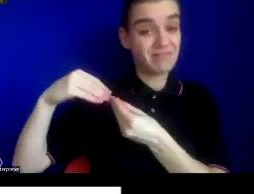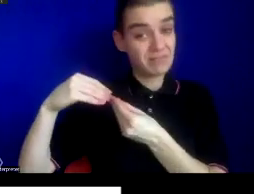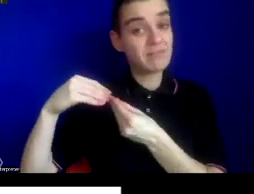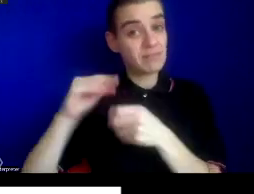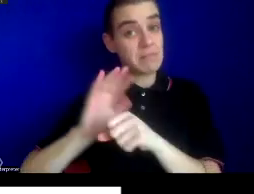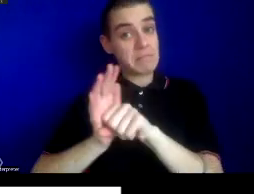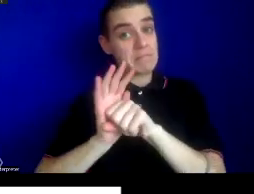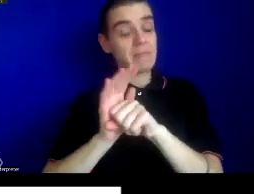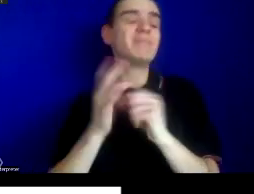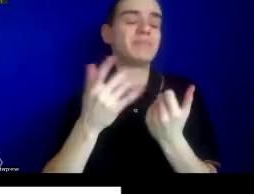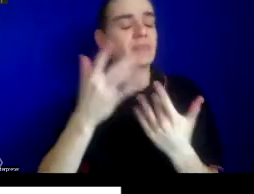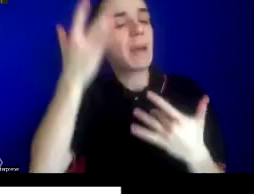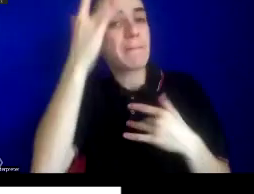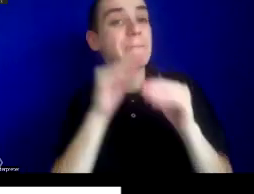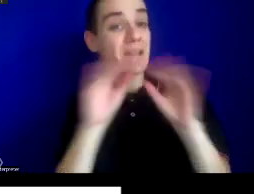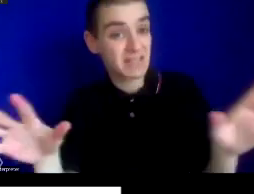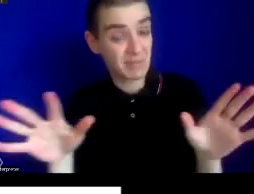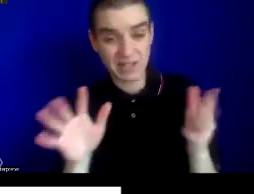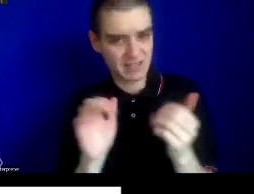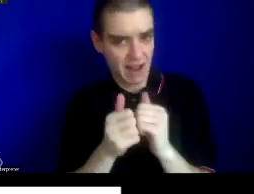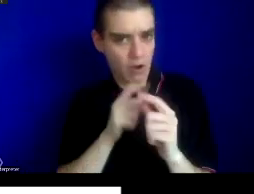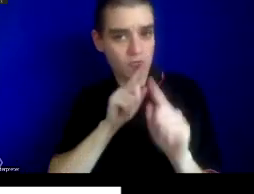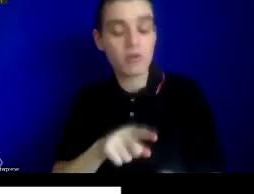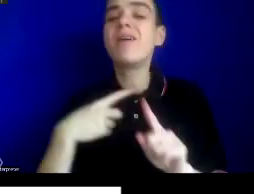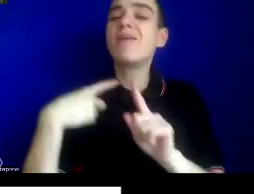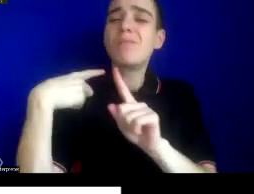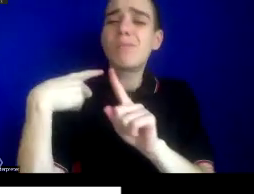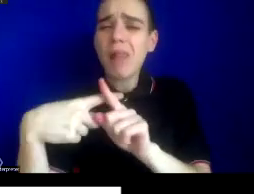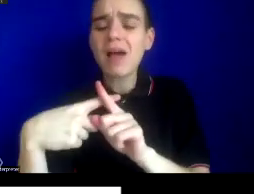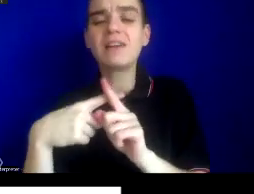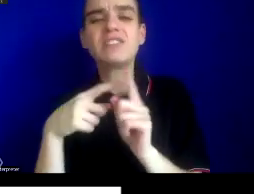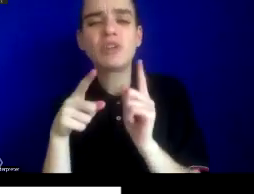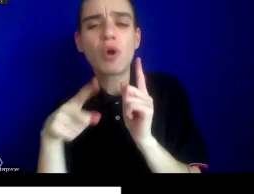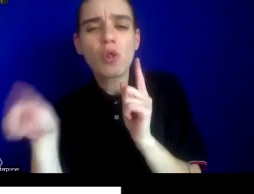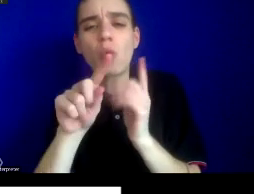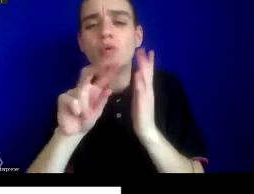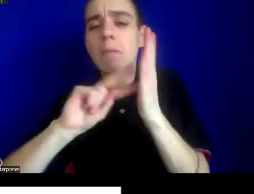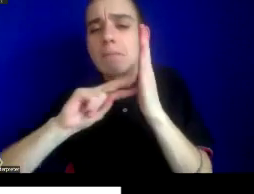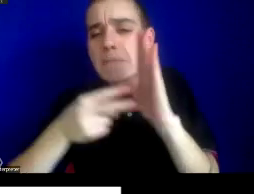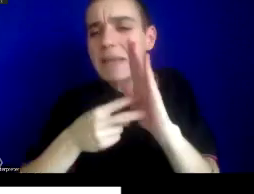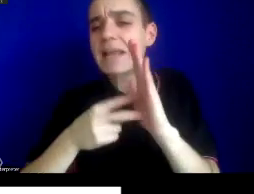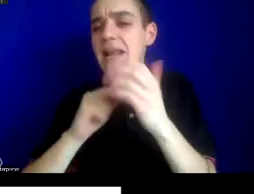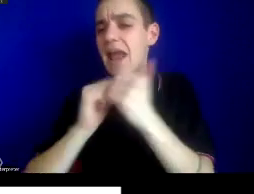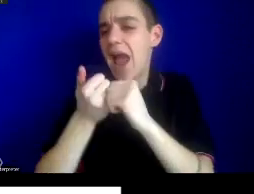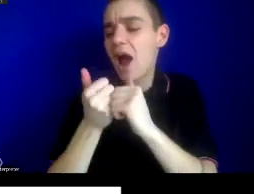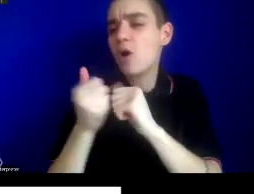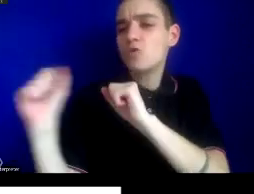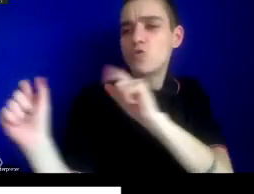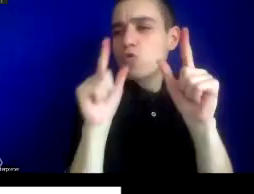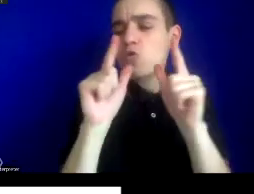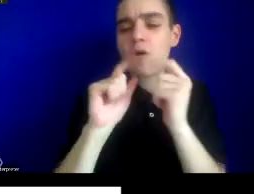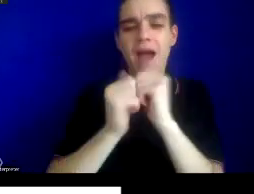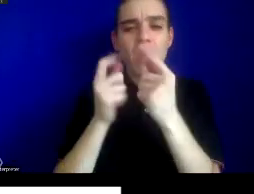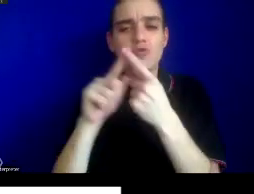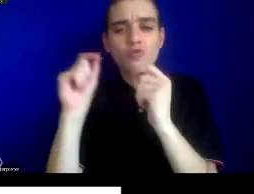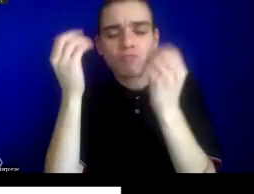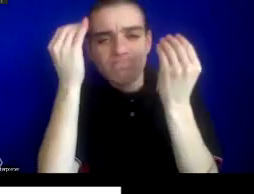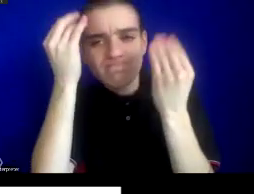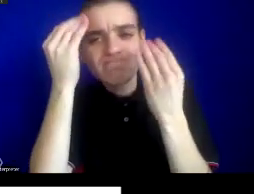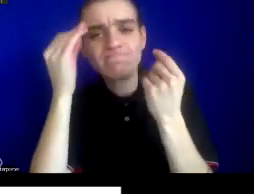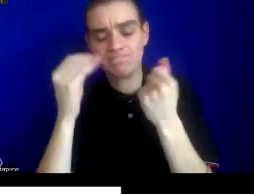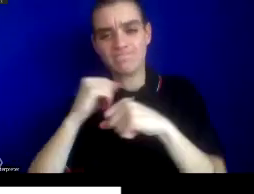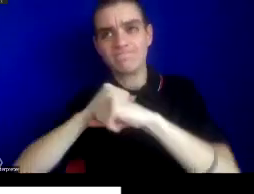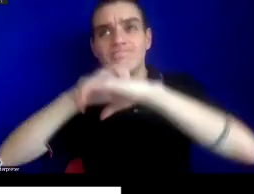also the sort of meaning-making systems that emerge around pandemics and the ways in which we can think about how pandemics